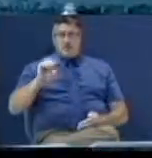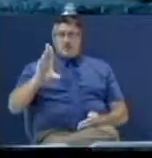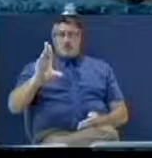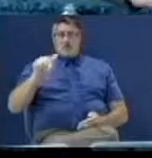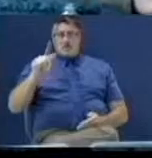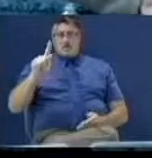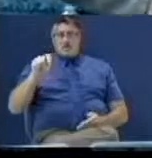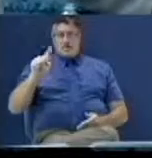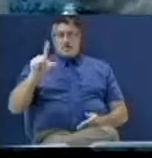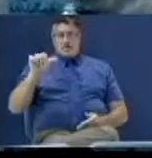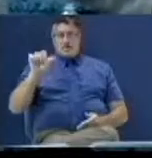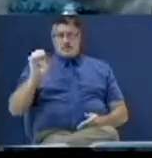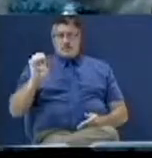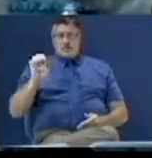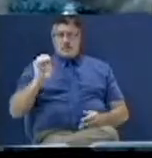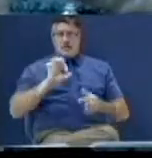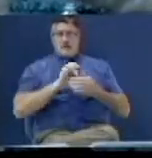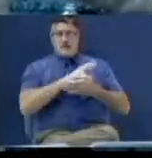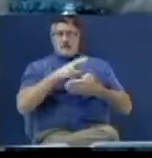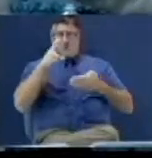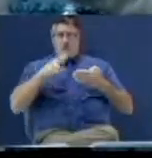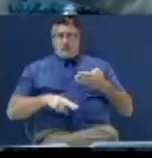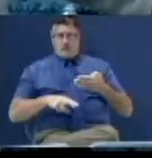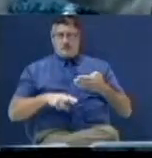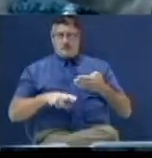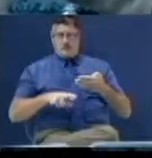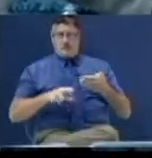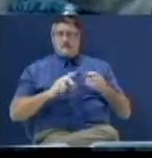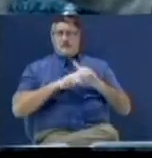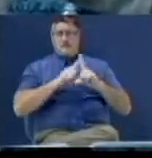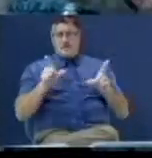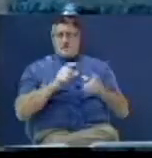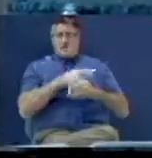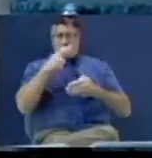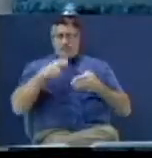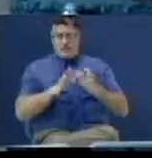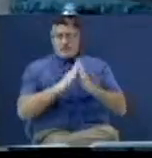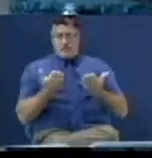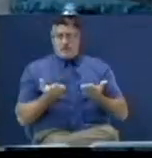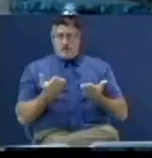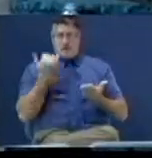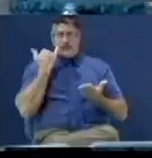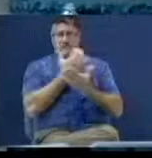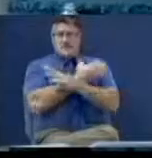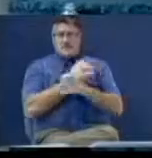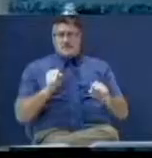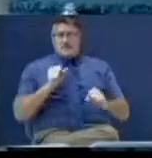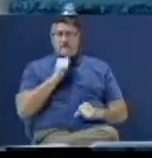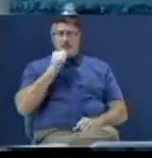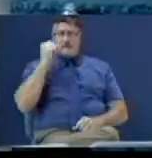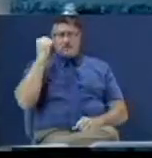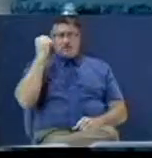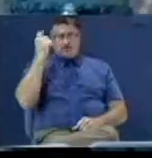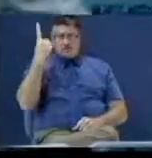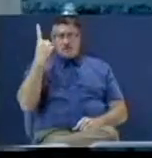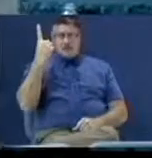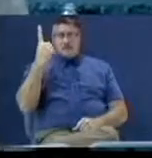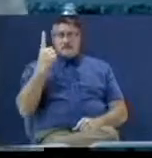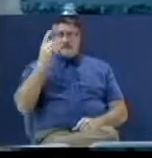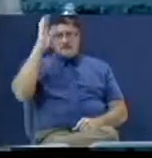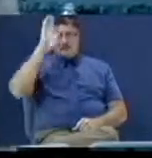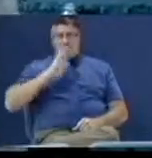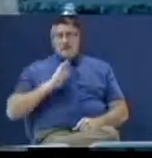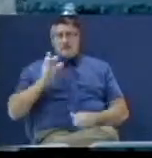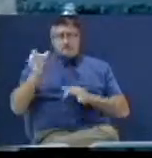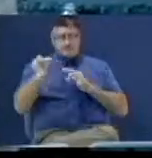Ain't no reason, everybody in this room ought not to know about the book of Revelation, if you'll say, because God gave you an outline. You say, well,